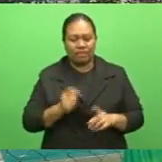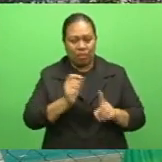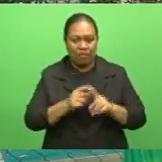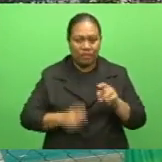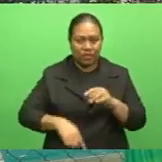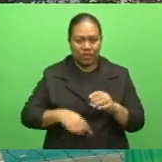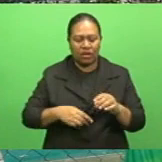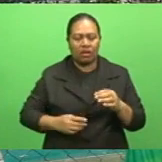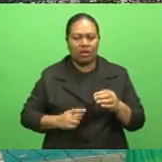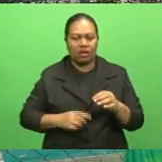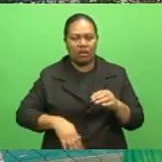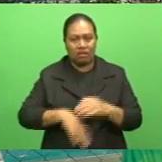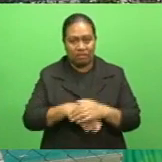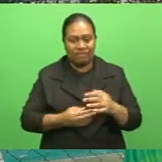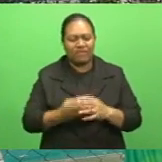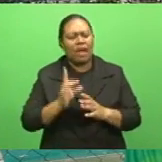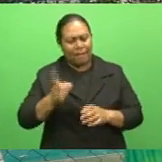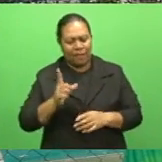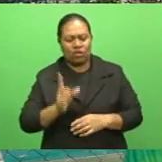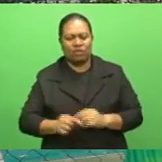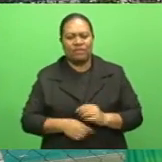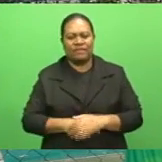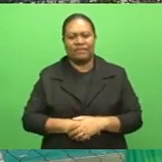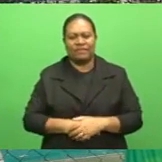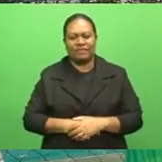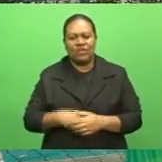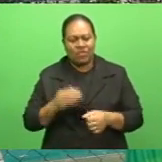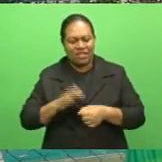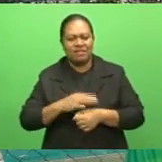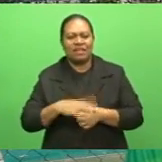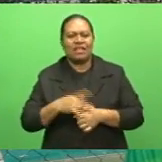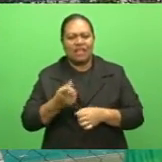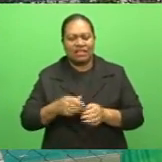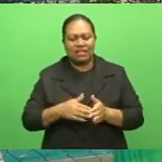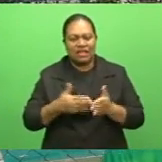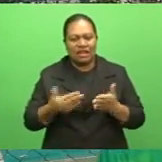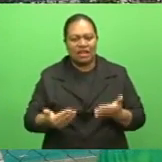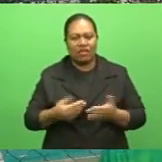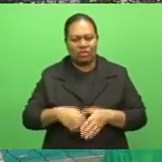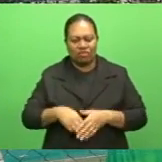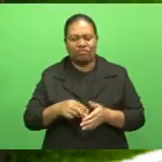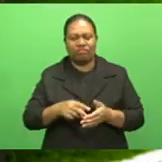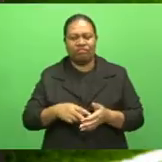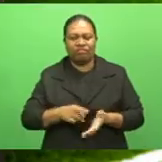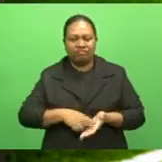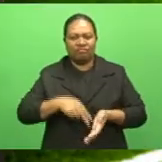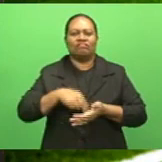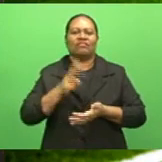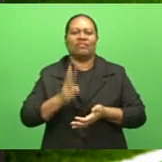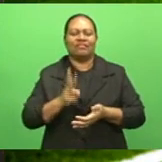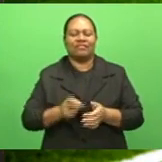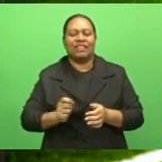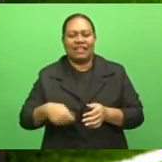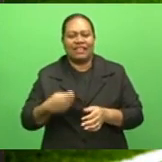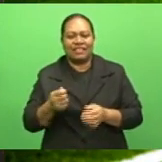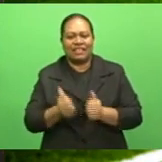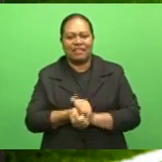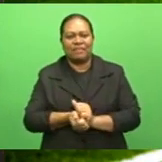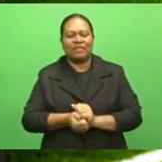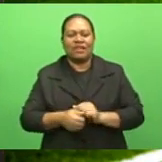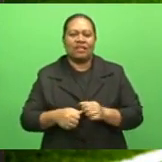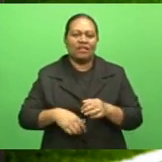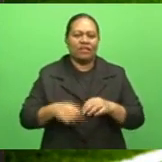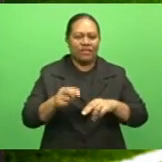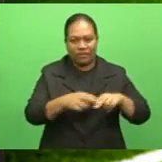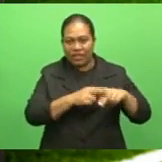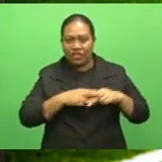mission. So we did it. So it's just about the recovery we have to do and prepare for our next two games. Fiji Football Association's new